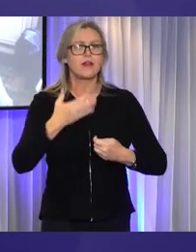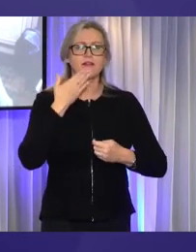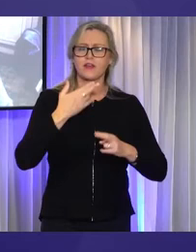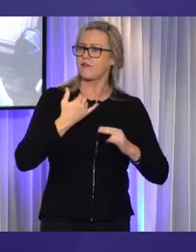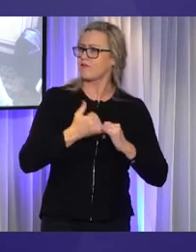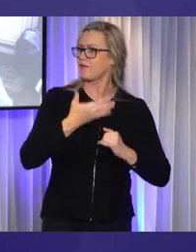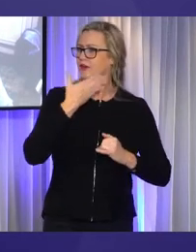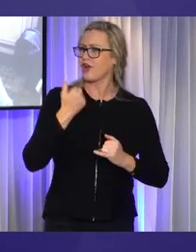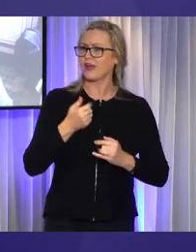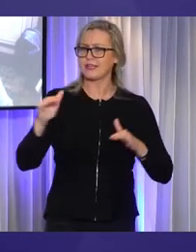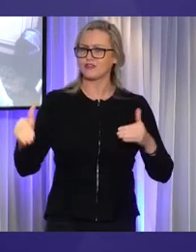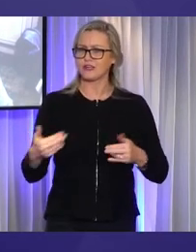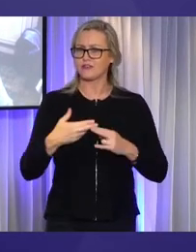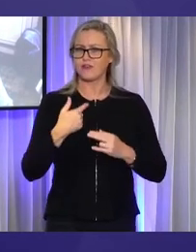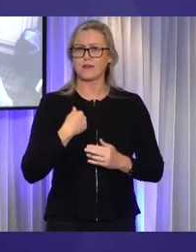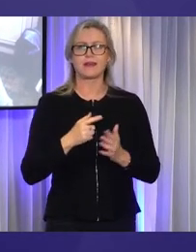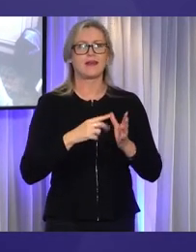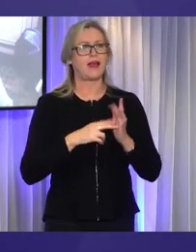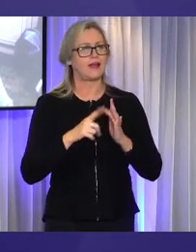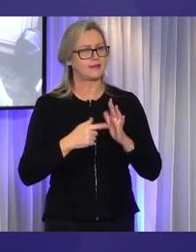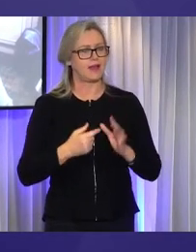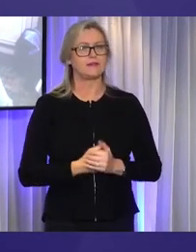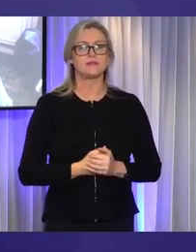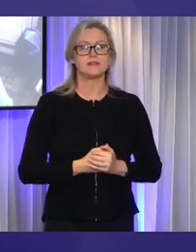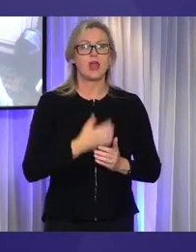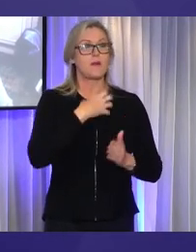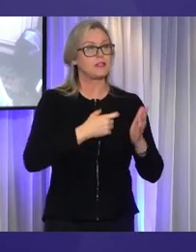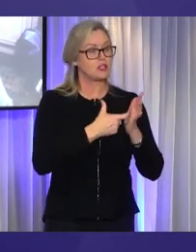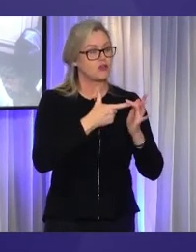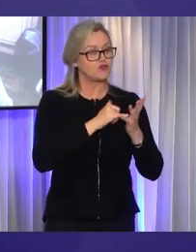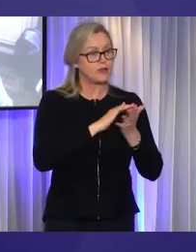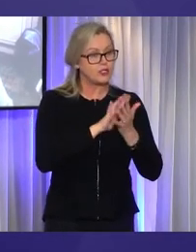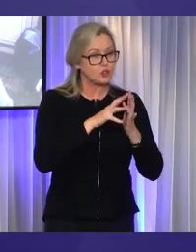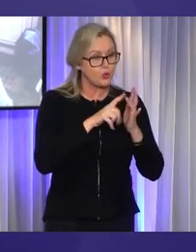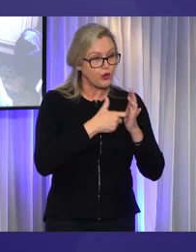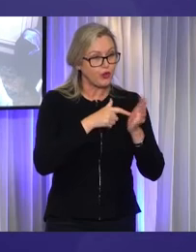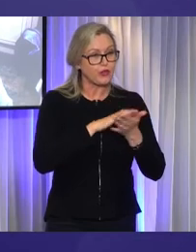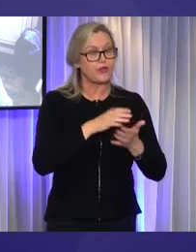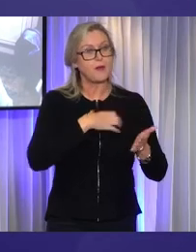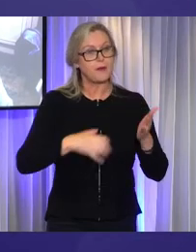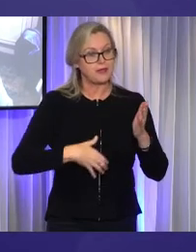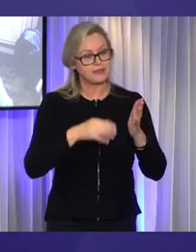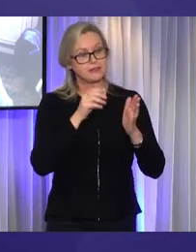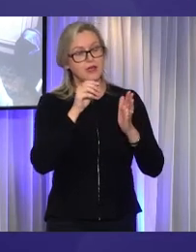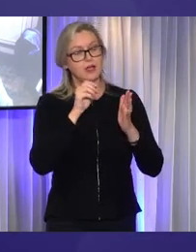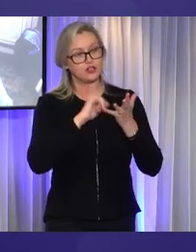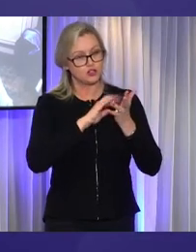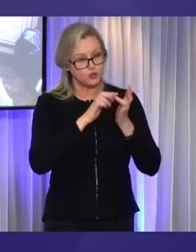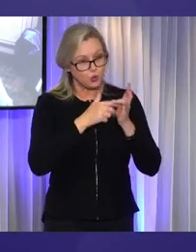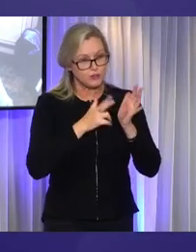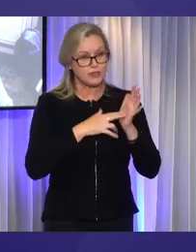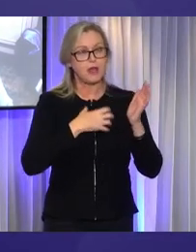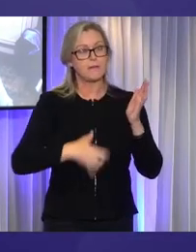Anya. We've heard from Minister Rishworth, Minister Shorten and Minister Palmer, and I thank them for their kind